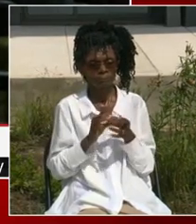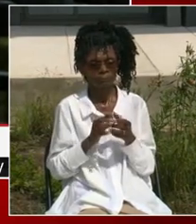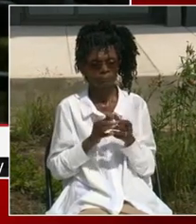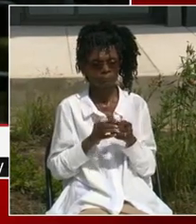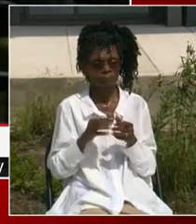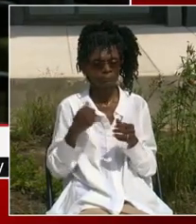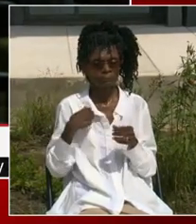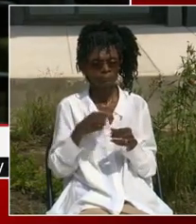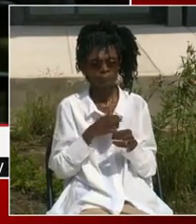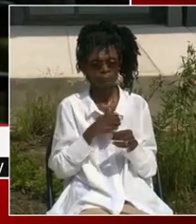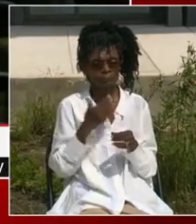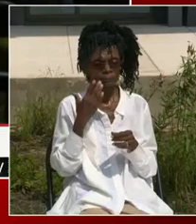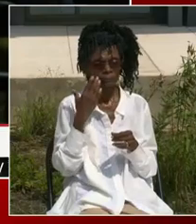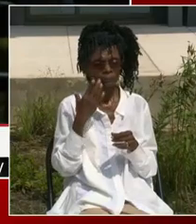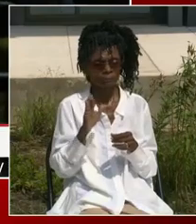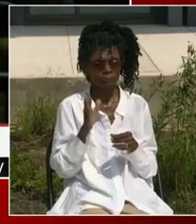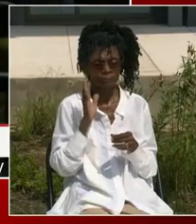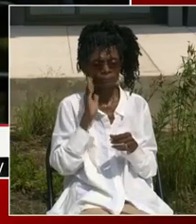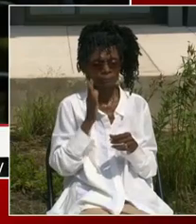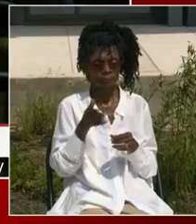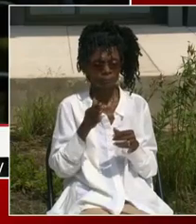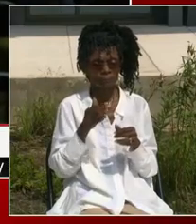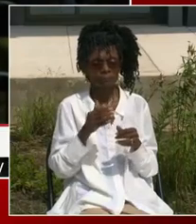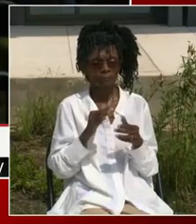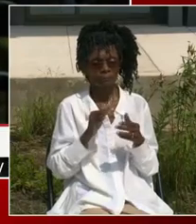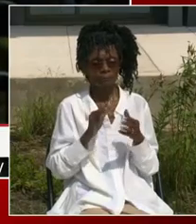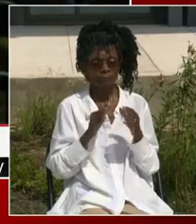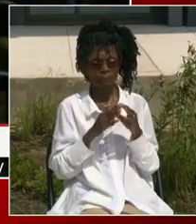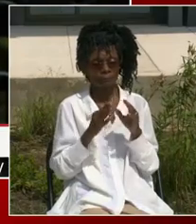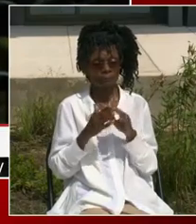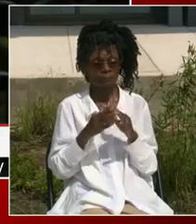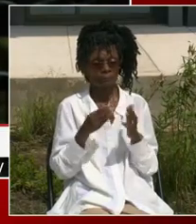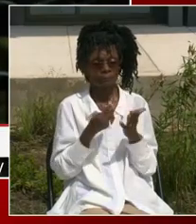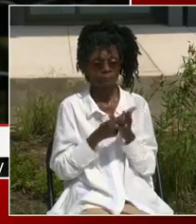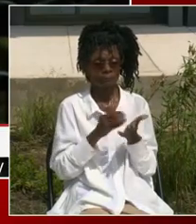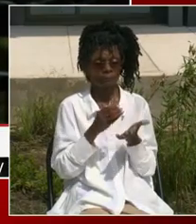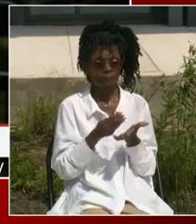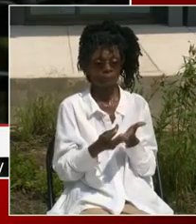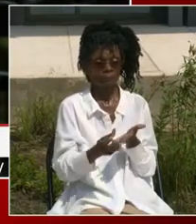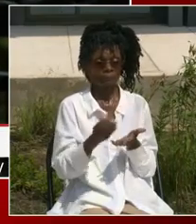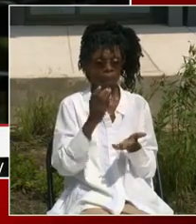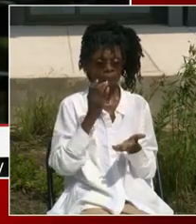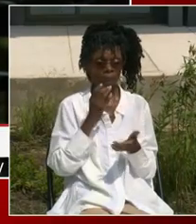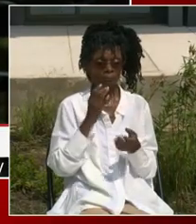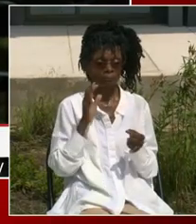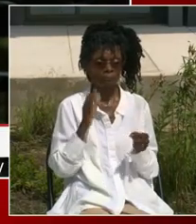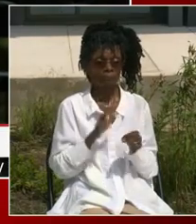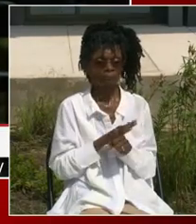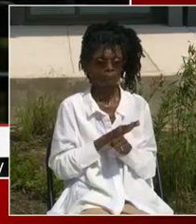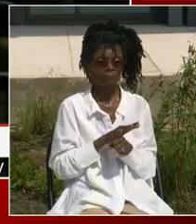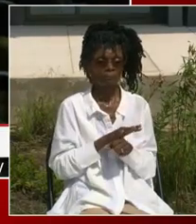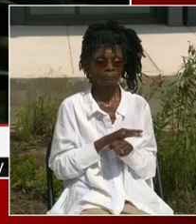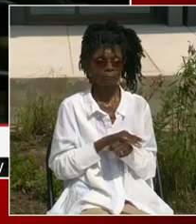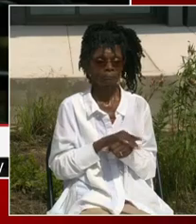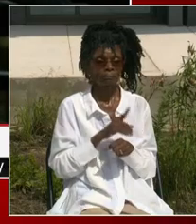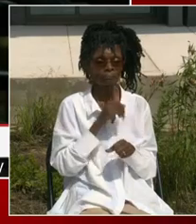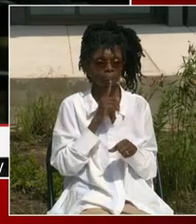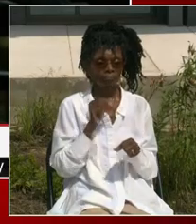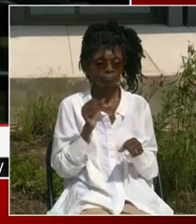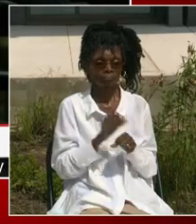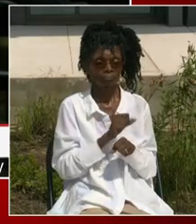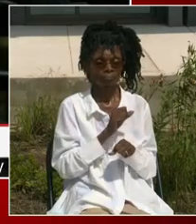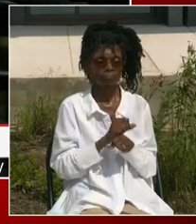full funding, and there were many neighbors, including Josh Hertzberg and others that may or not be here, but who fought incredibly hard to get full funding for